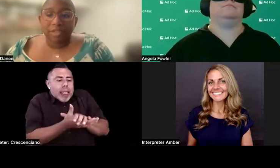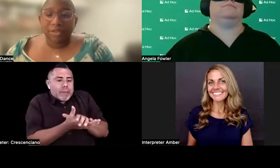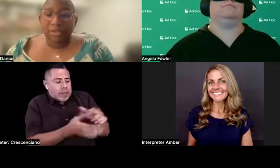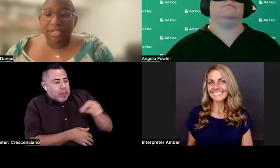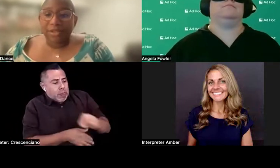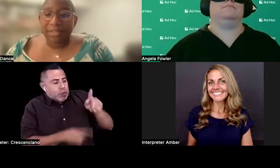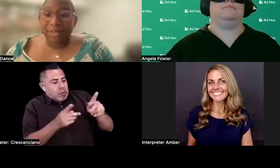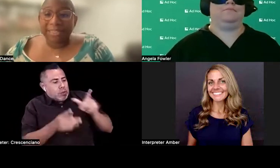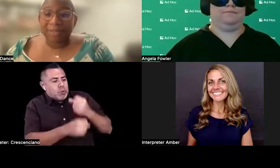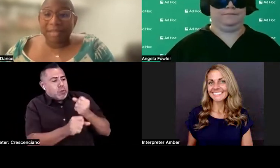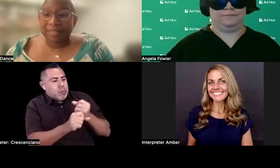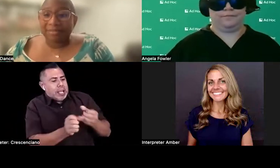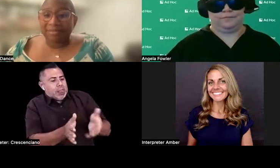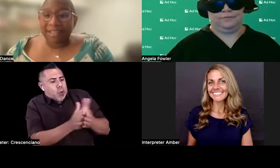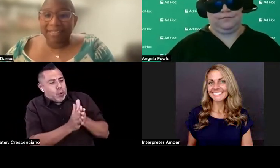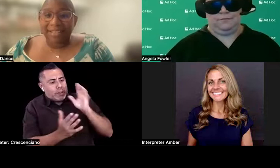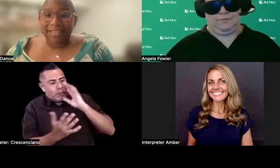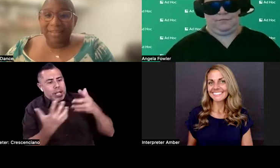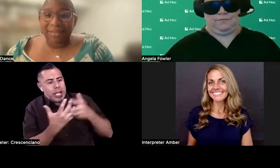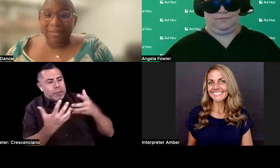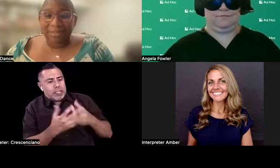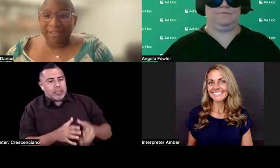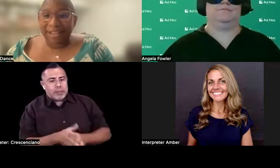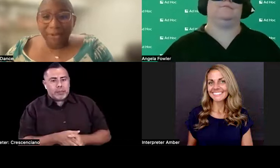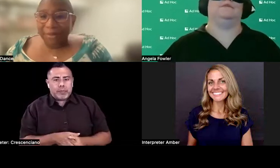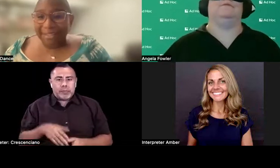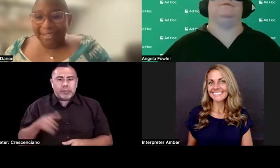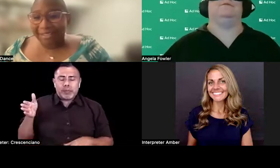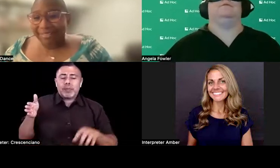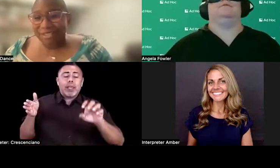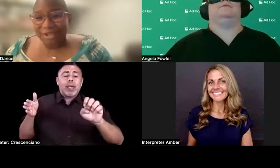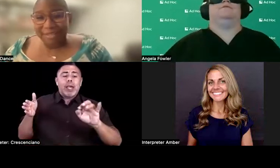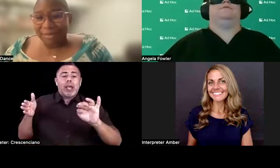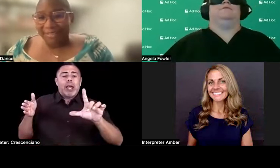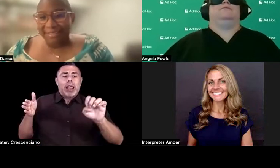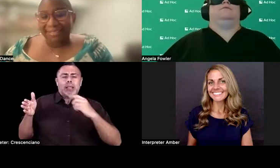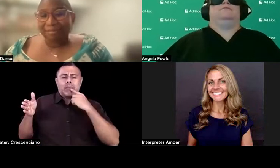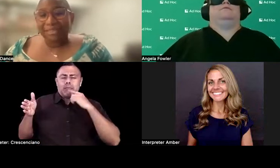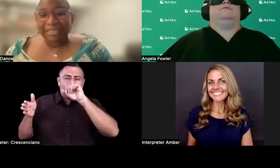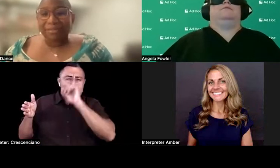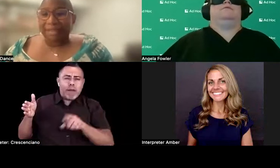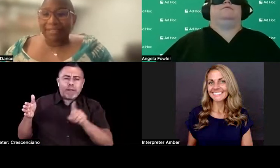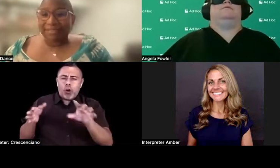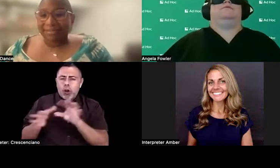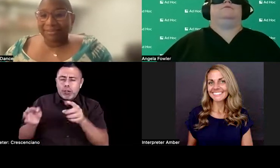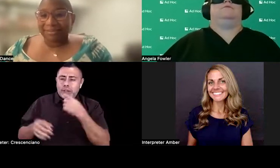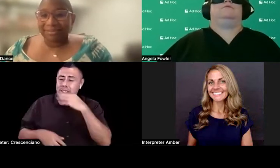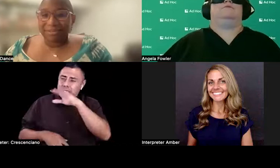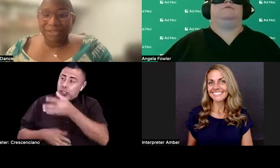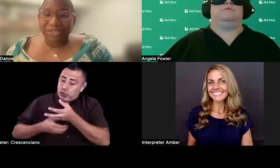I love what you said. You said, believe me. And that stuck out to me. Like, I know what I need. Trust me. Believe me.